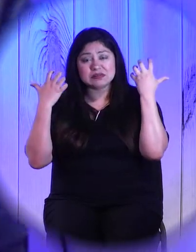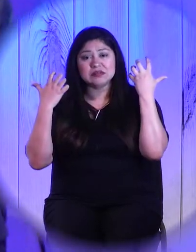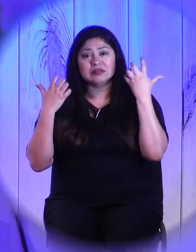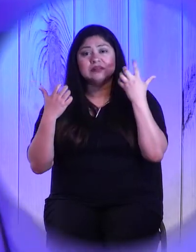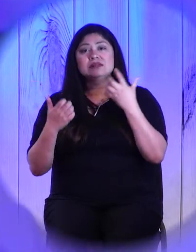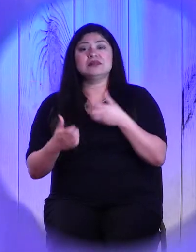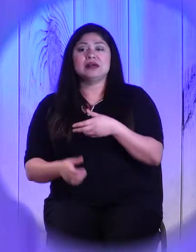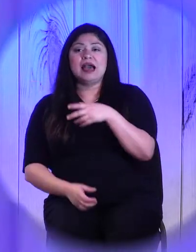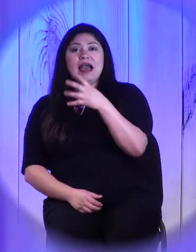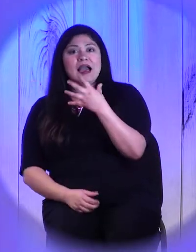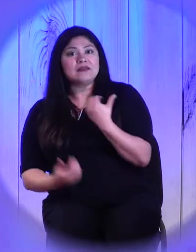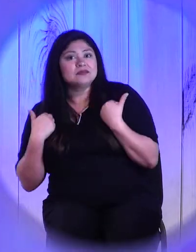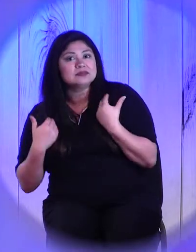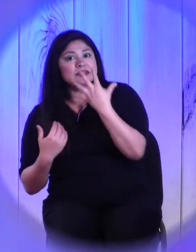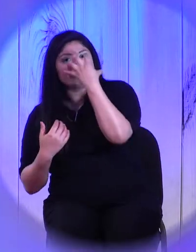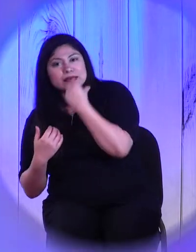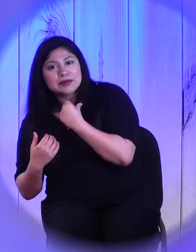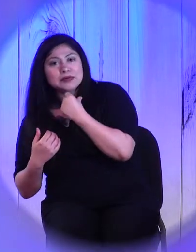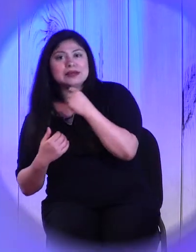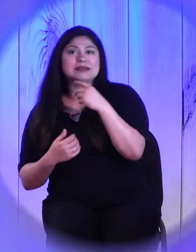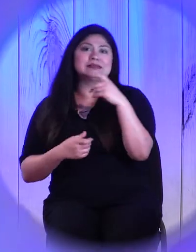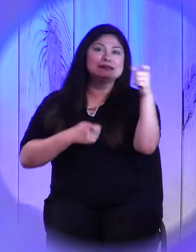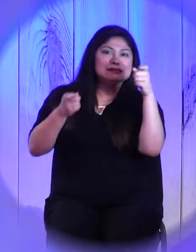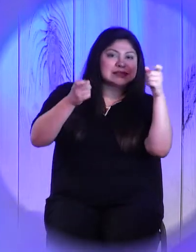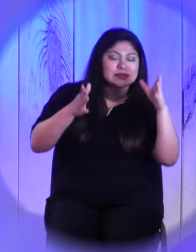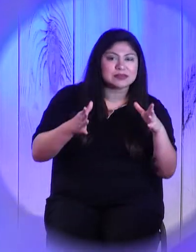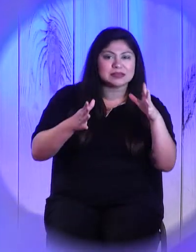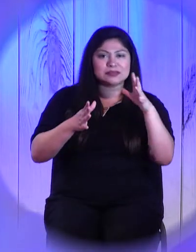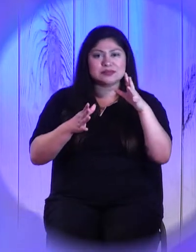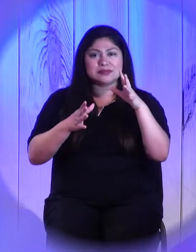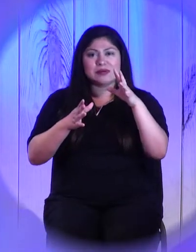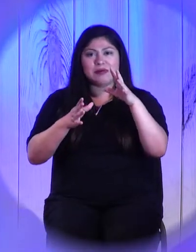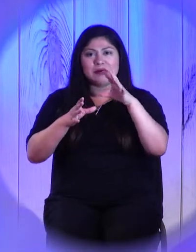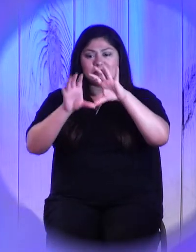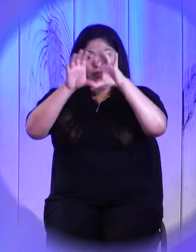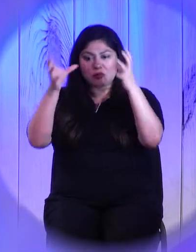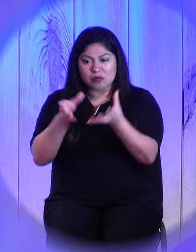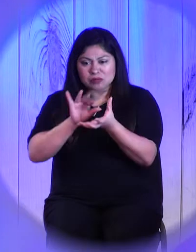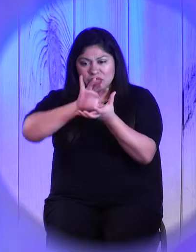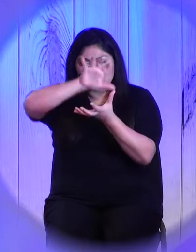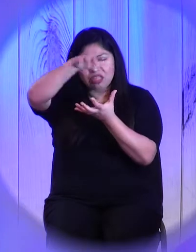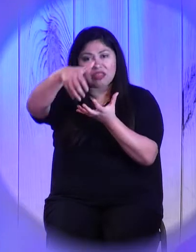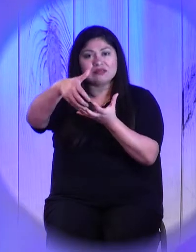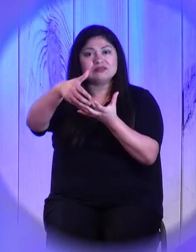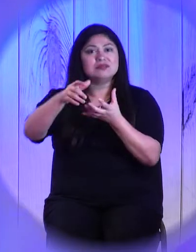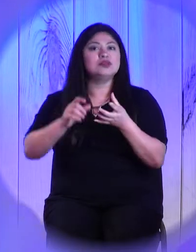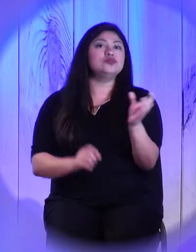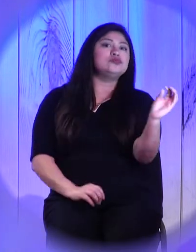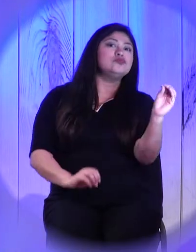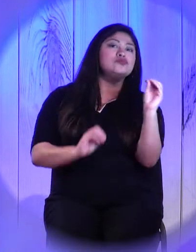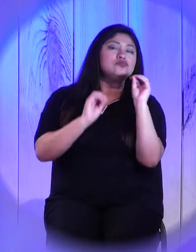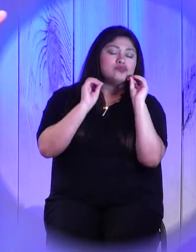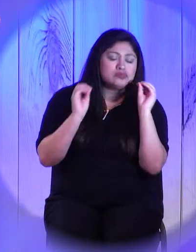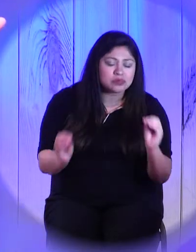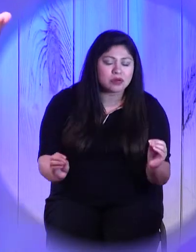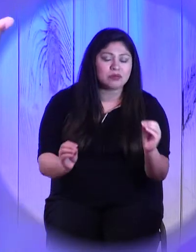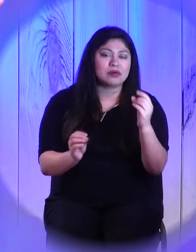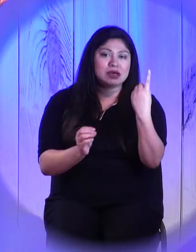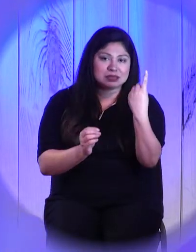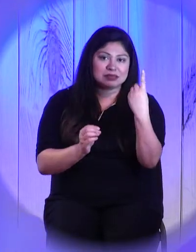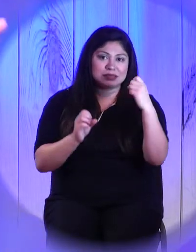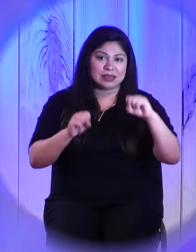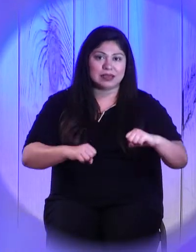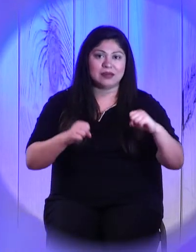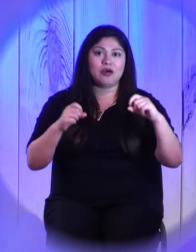truth is that nobody can hurt you, nobody can offend you quite as often or quite as deep as family. And this isn't just